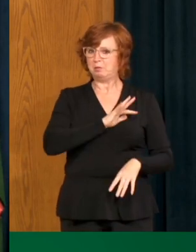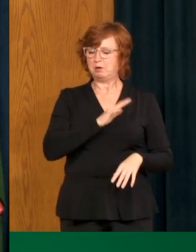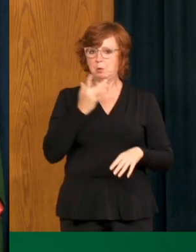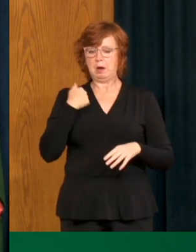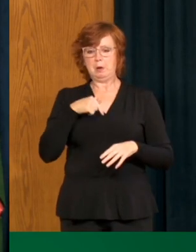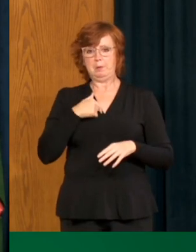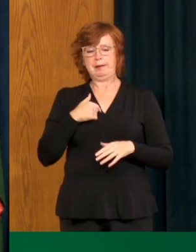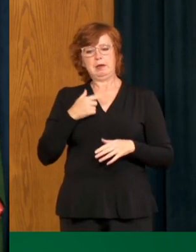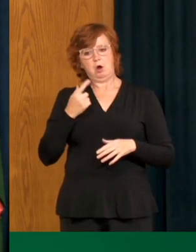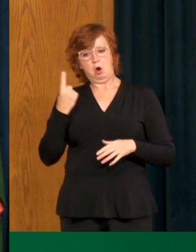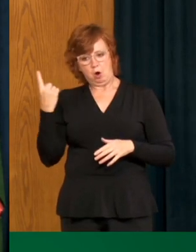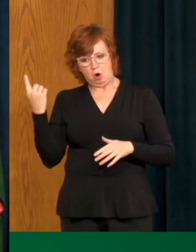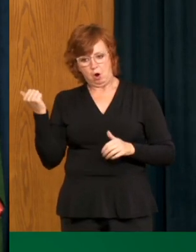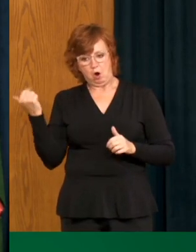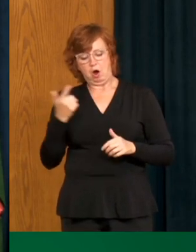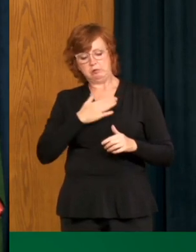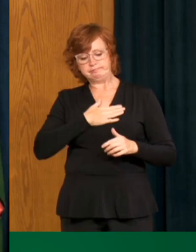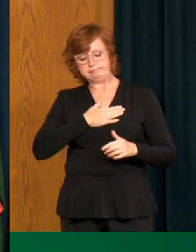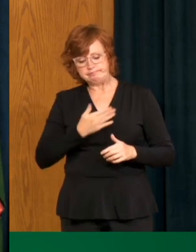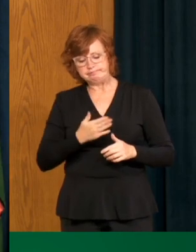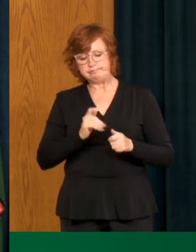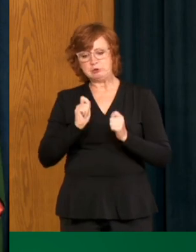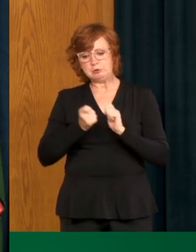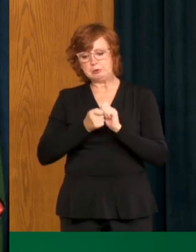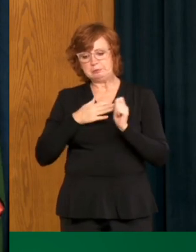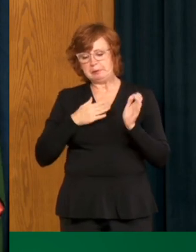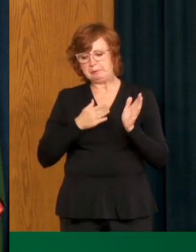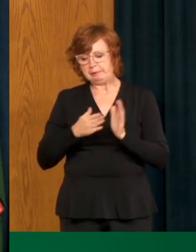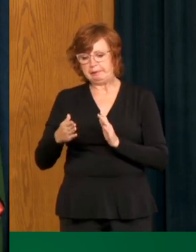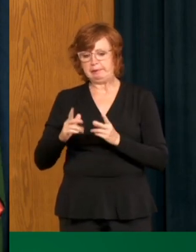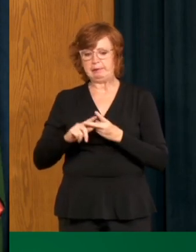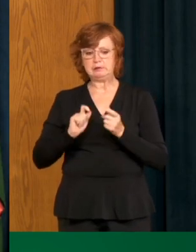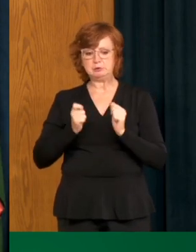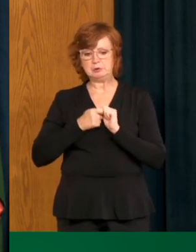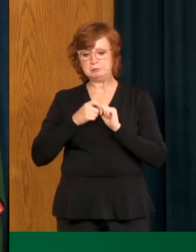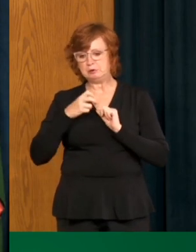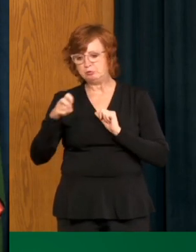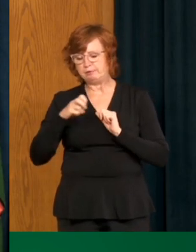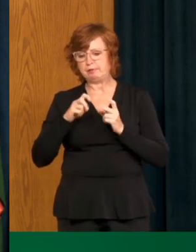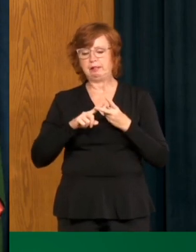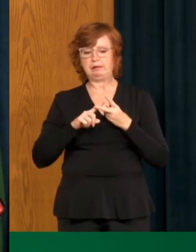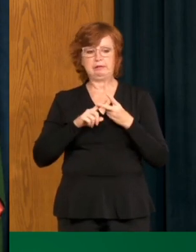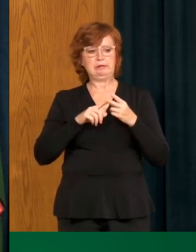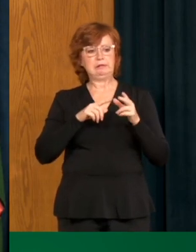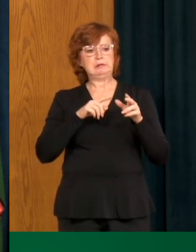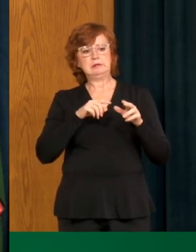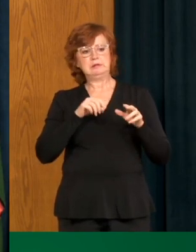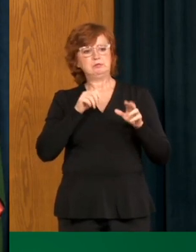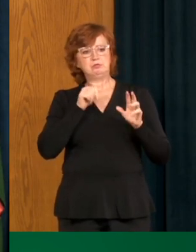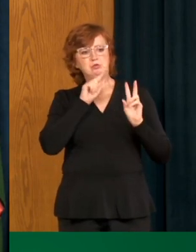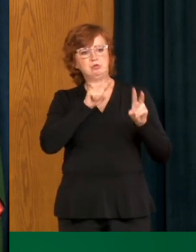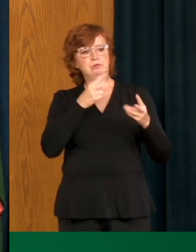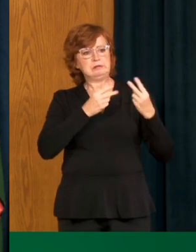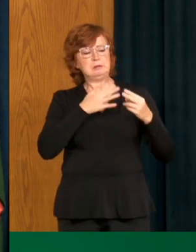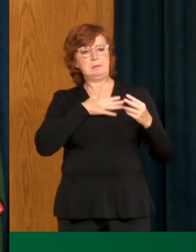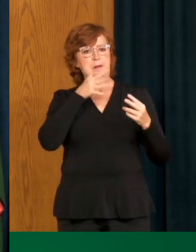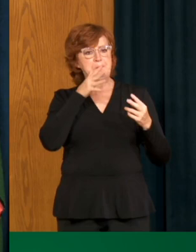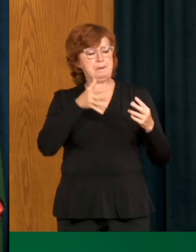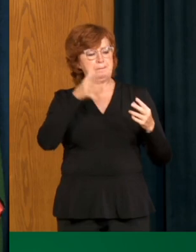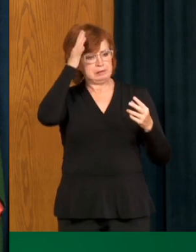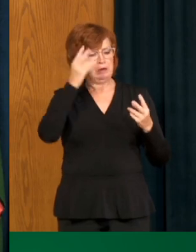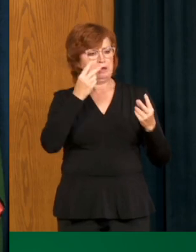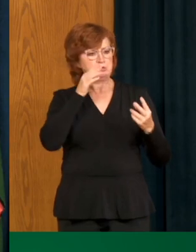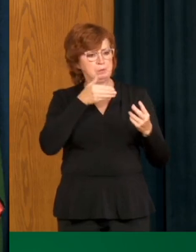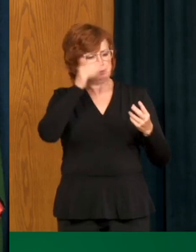Many have greatly reduced their travel plans. We stopped visiting our loved ones in nursing homes and long-term care centers and in